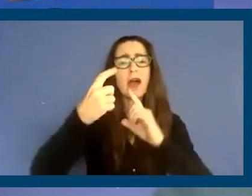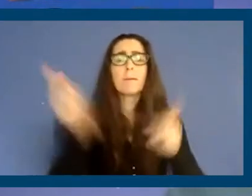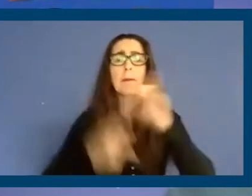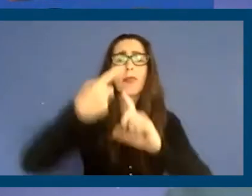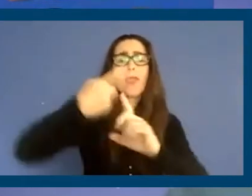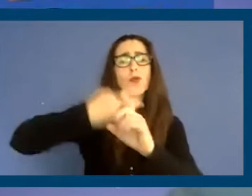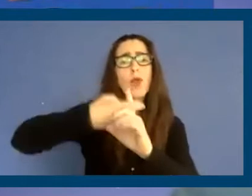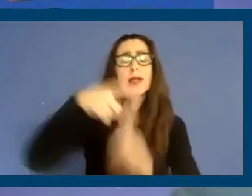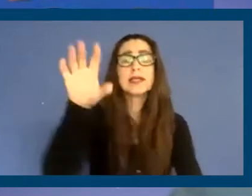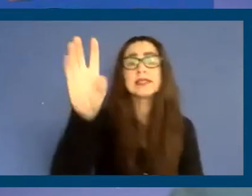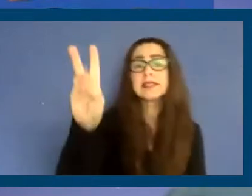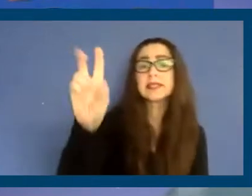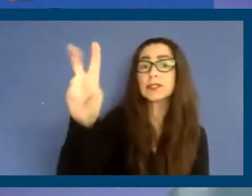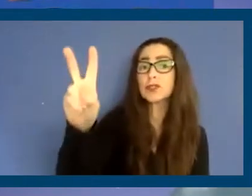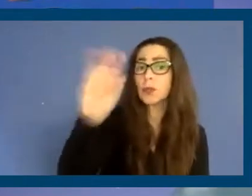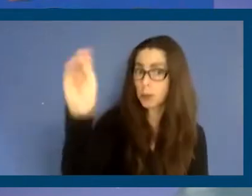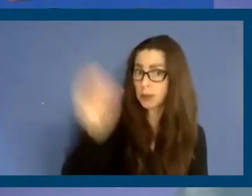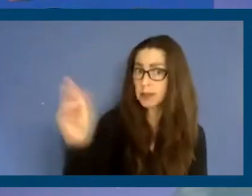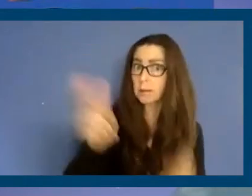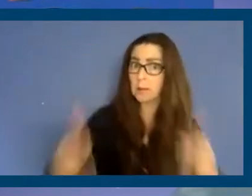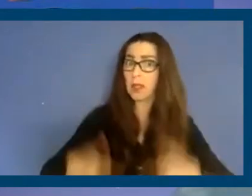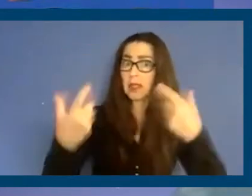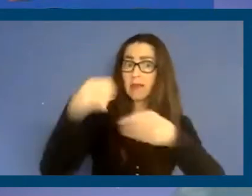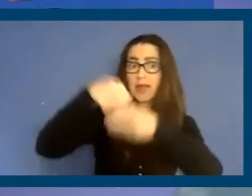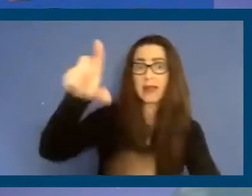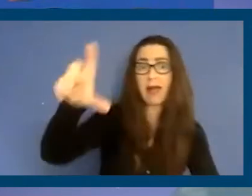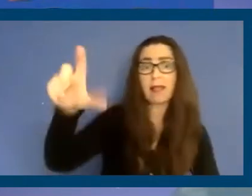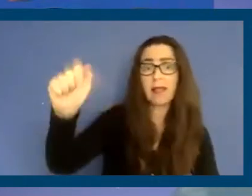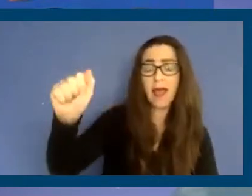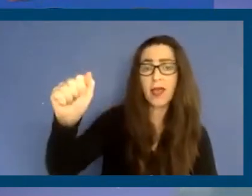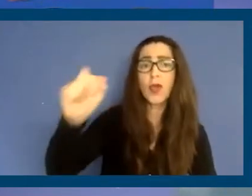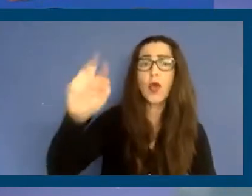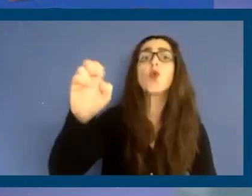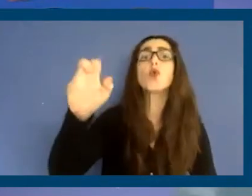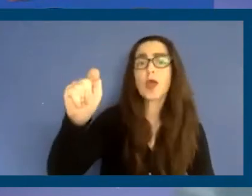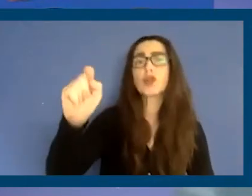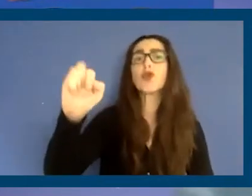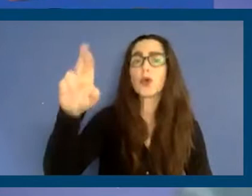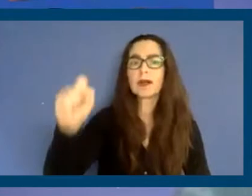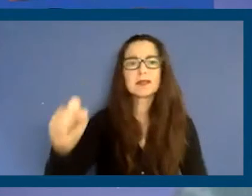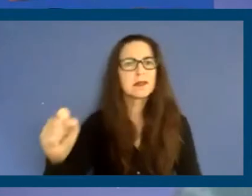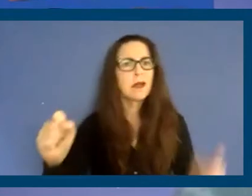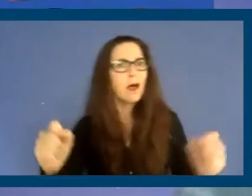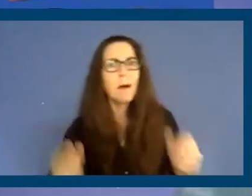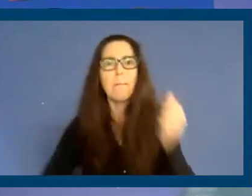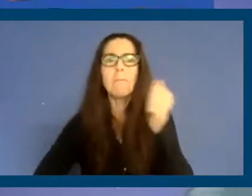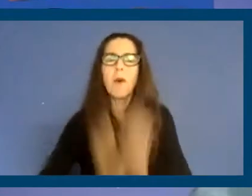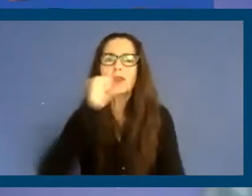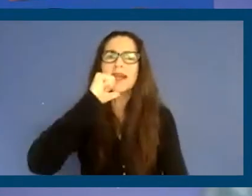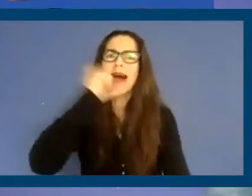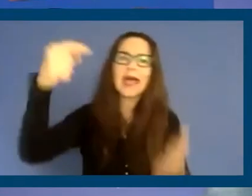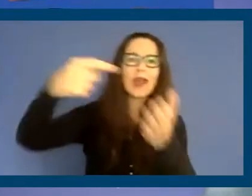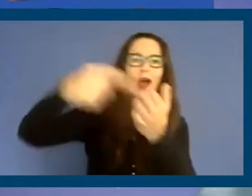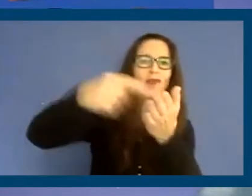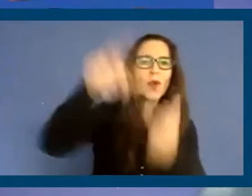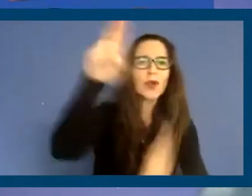62% of the people who live here are renters, and yet we're the most unaffordable U.S. city as far